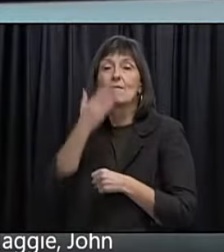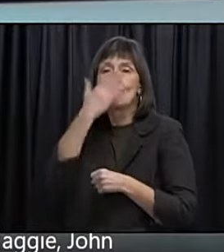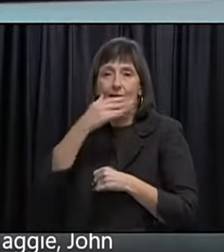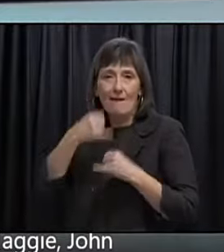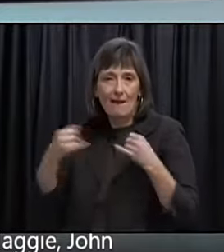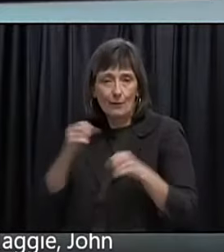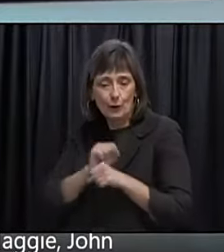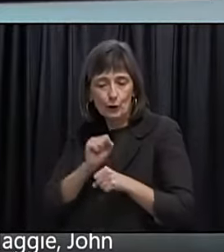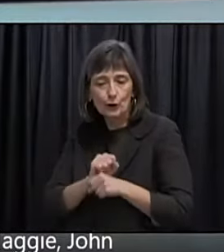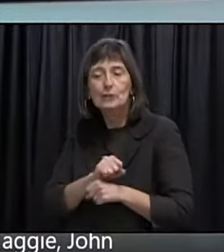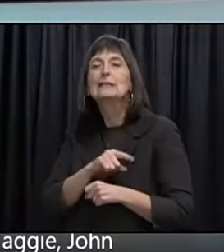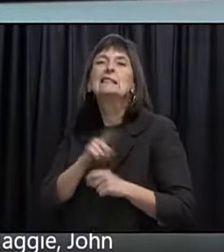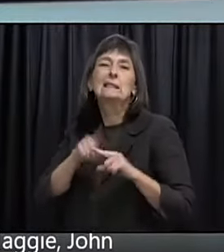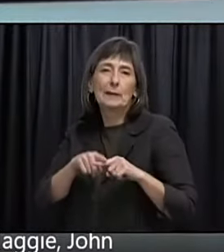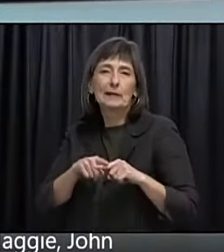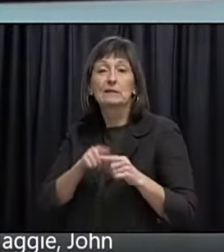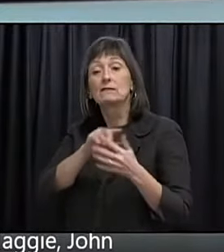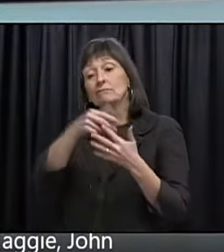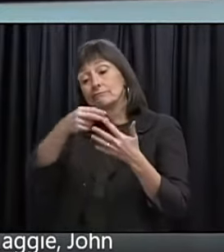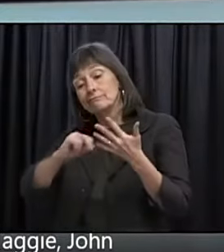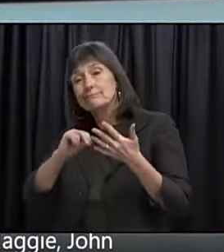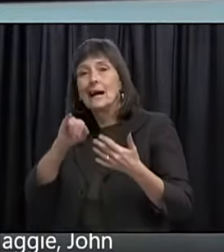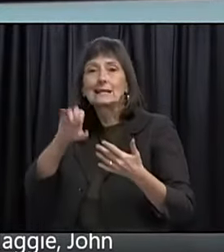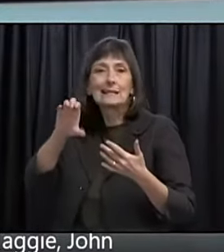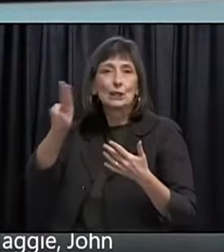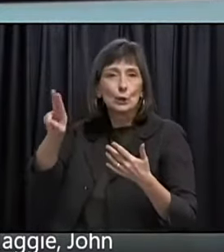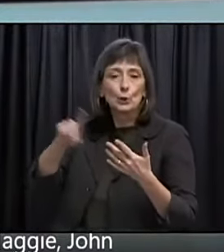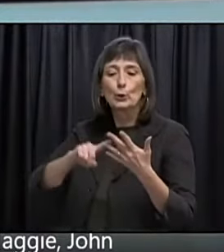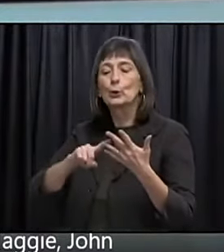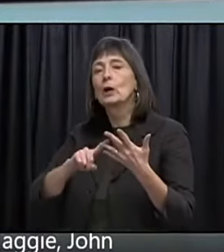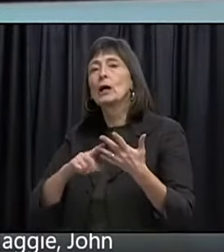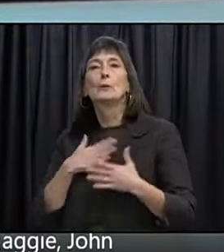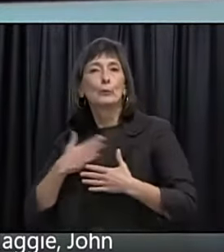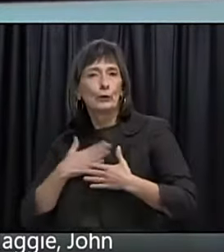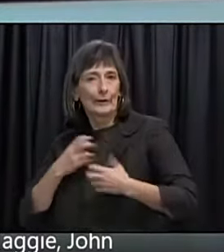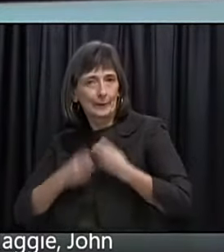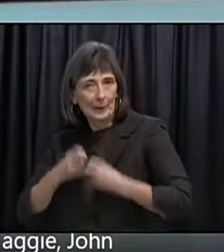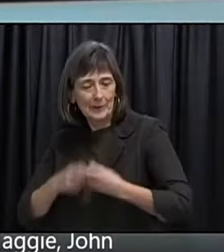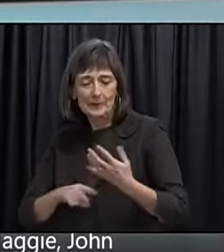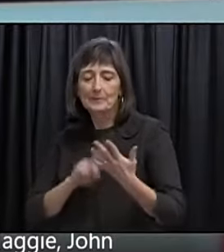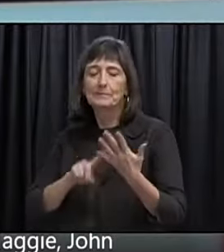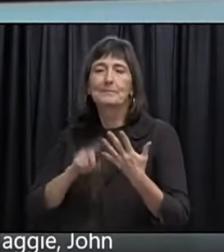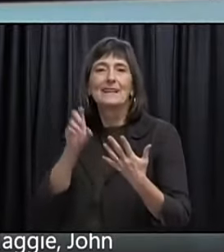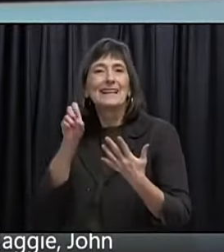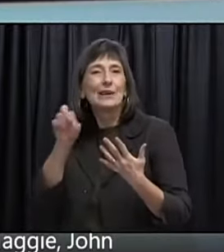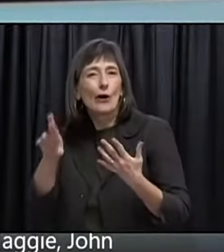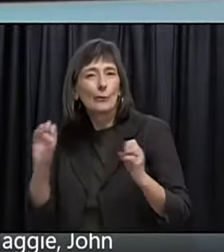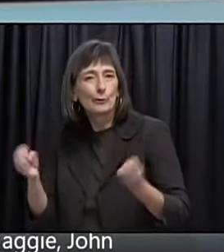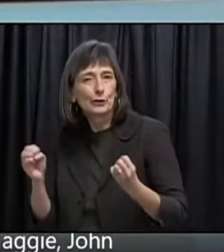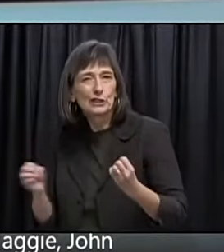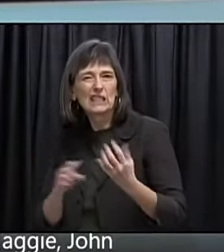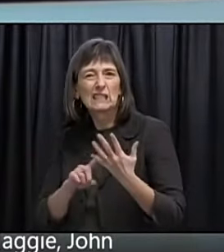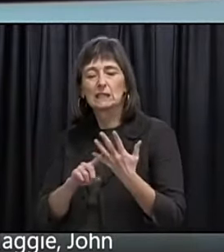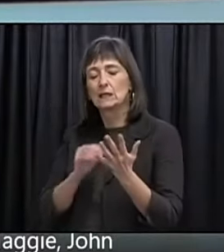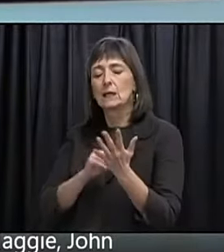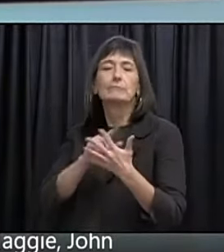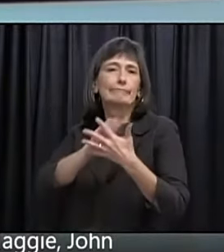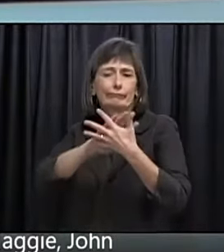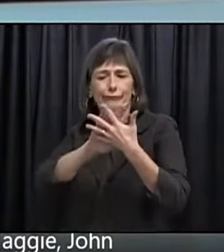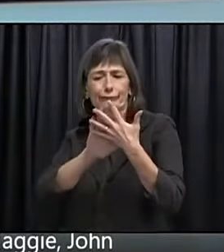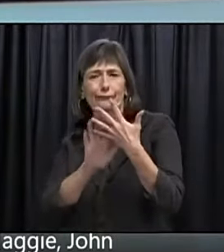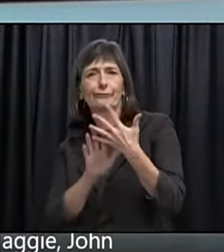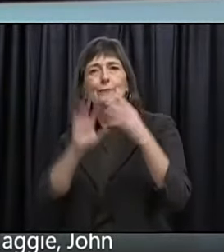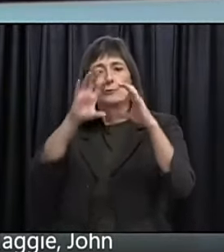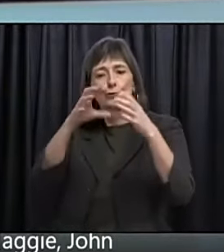To. You know. ICU. Respiratory therapy. Emerge. These kind of places. So. There is a